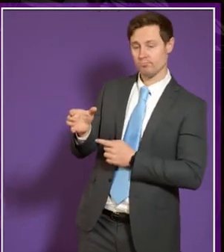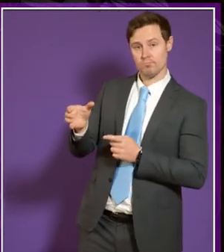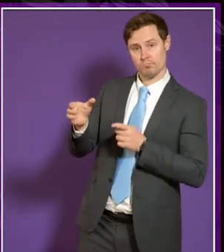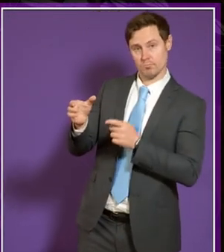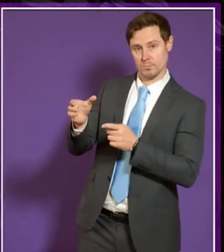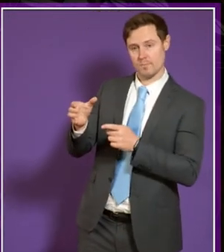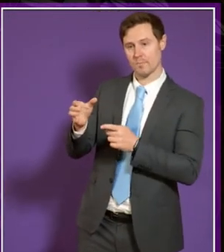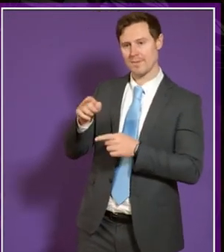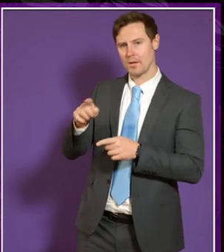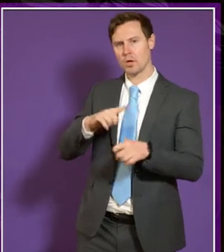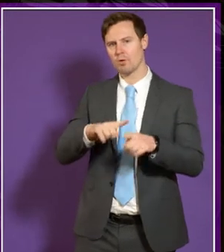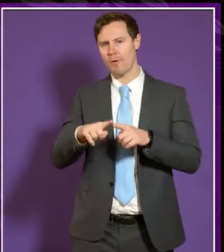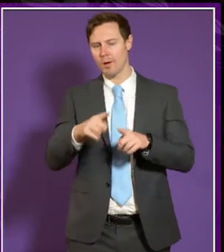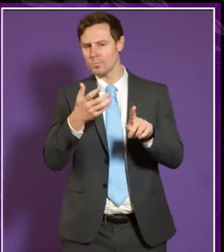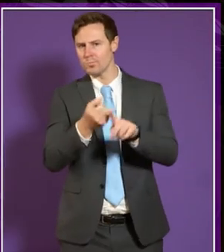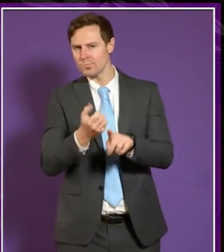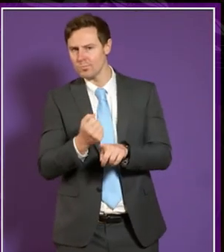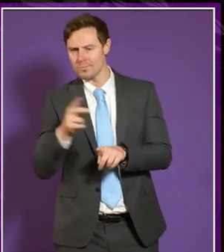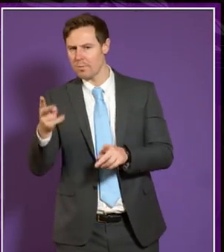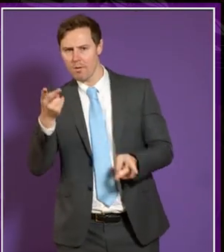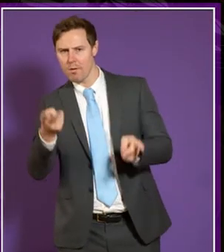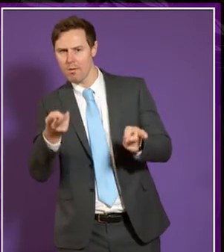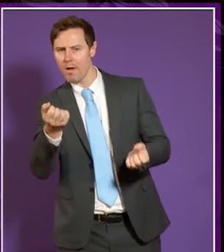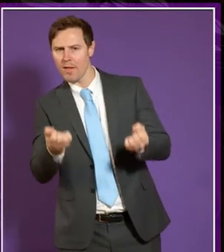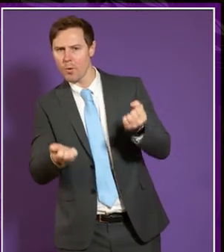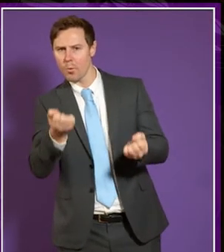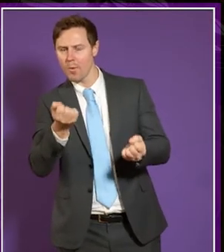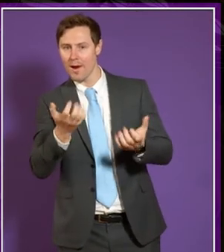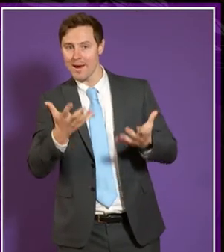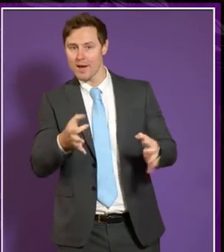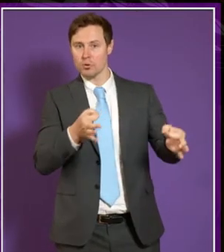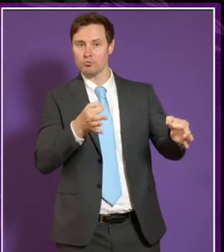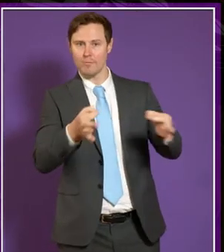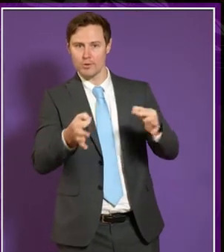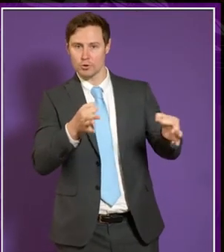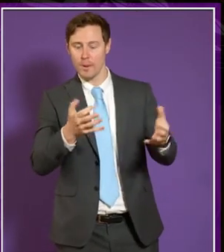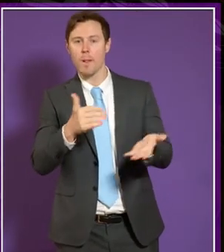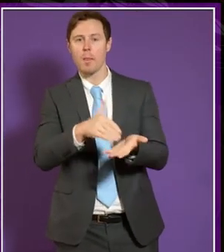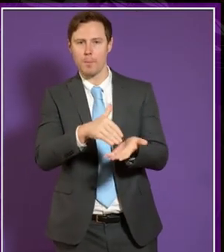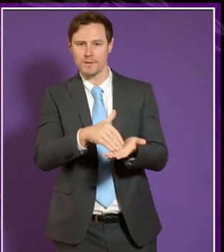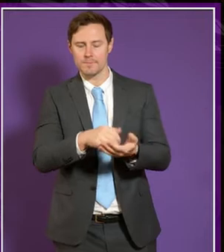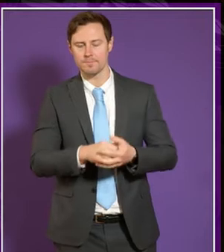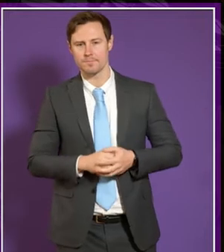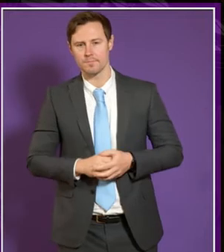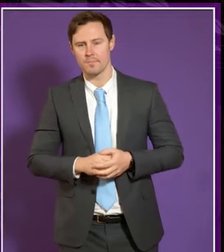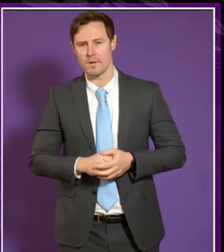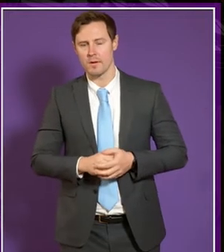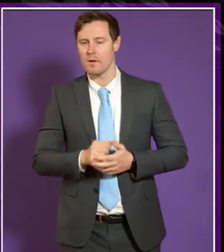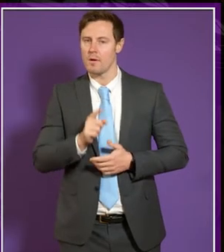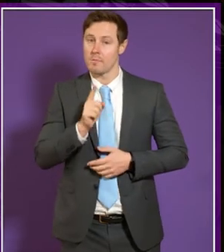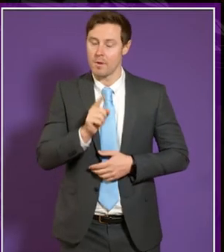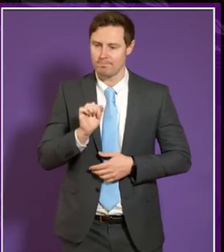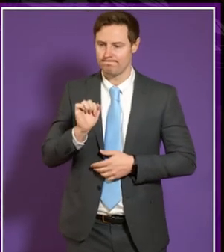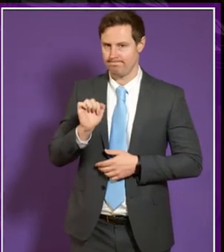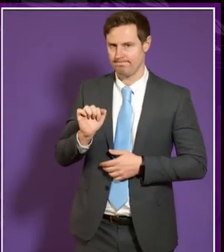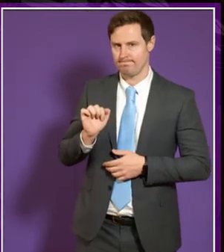implement and evaluate the current strategies that are in place. But essentially,